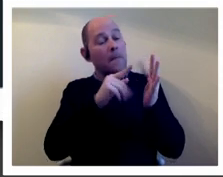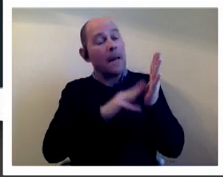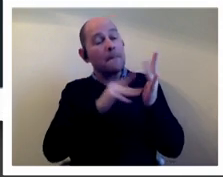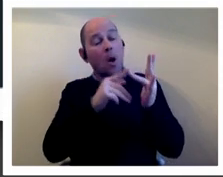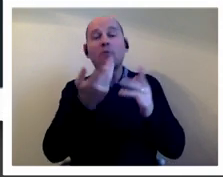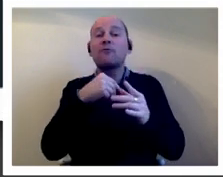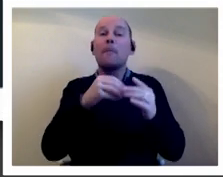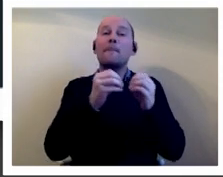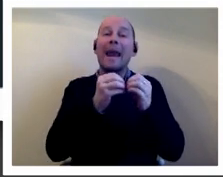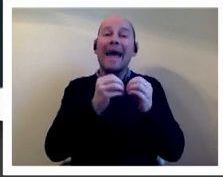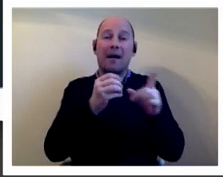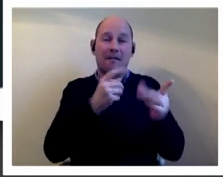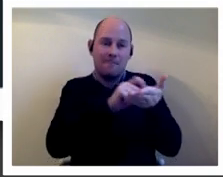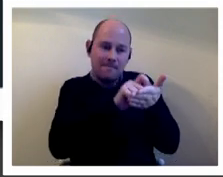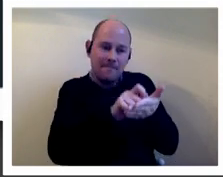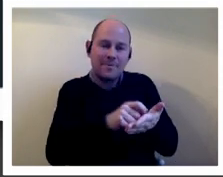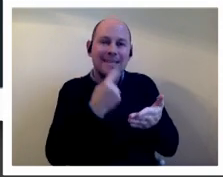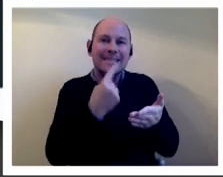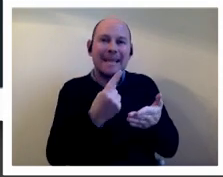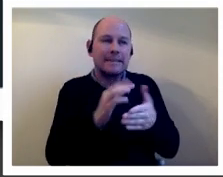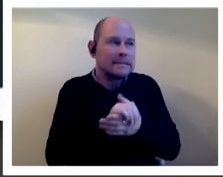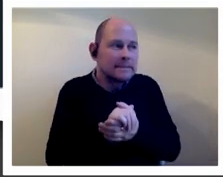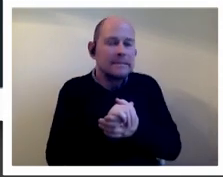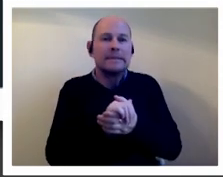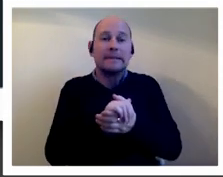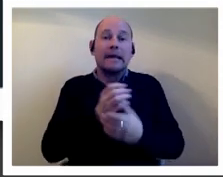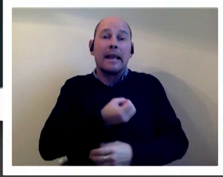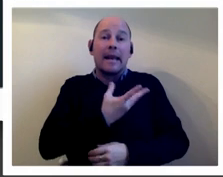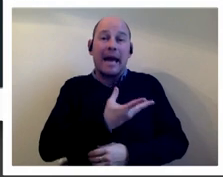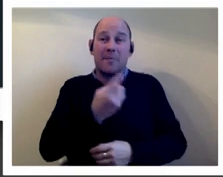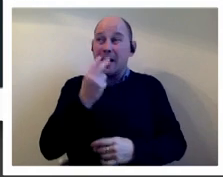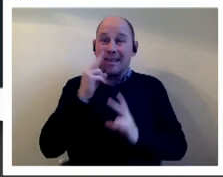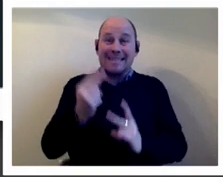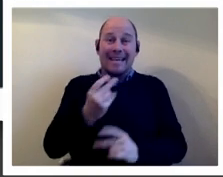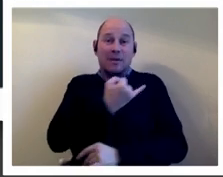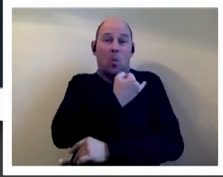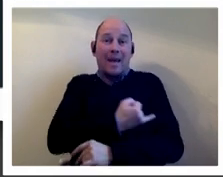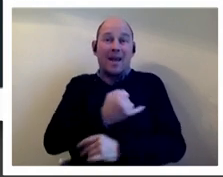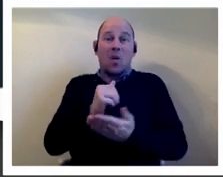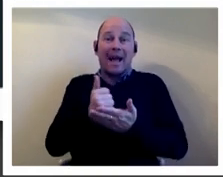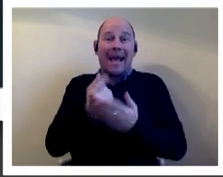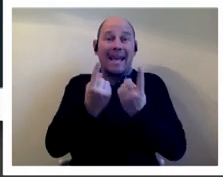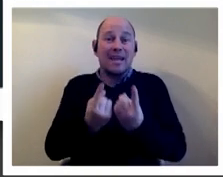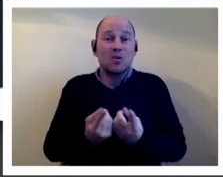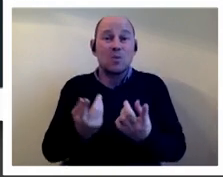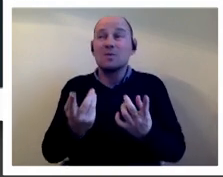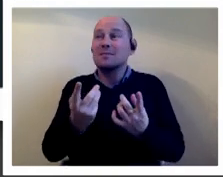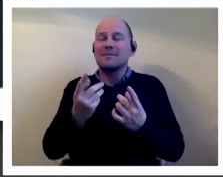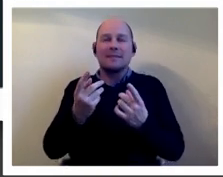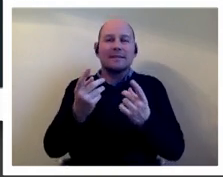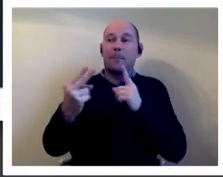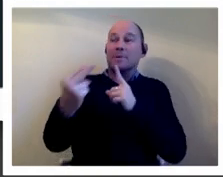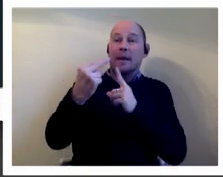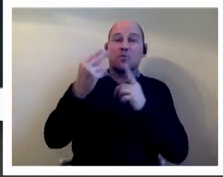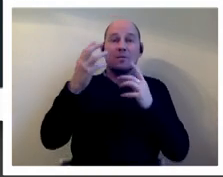um and then it blared says oh dear labour are seen as weak on gay issues there's a perception that the government's out of touch with gut